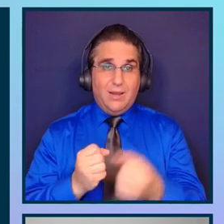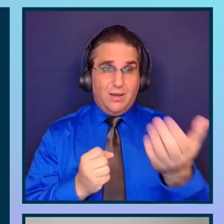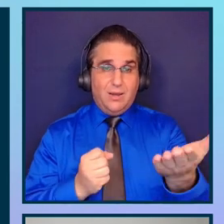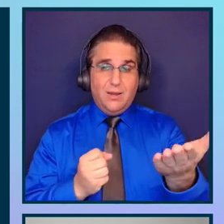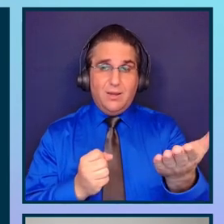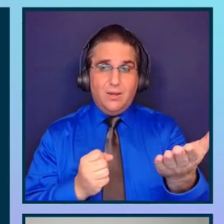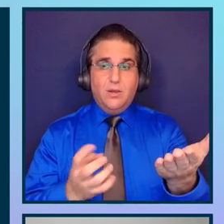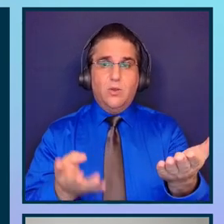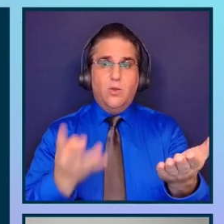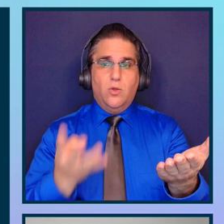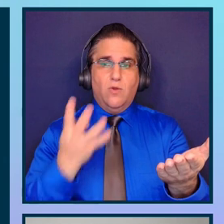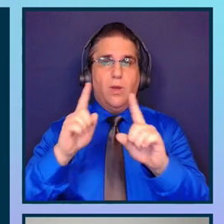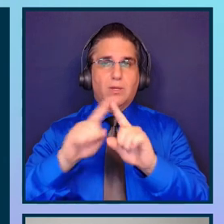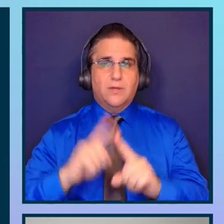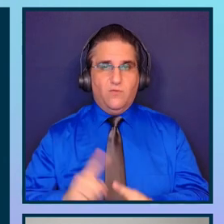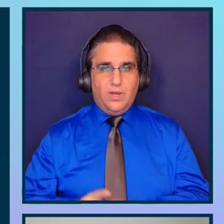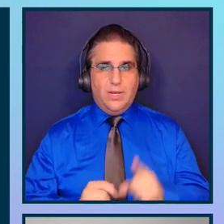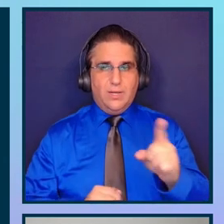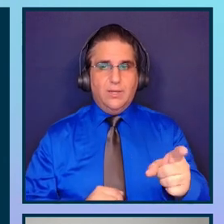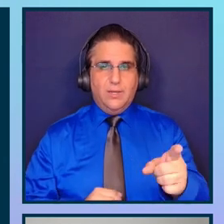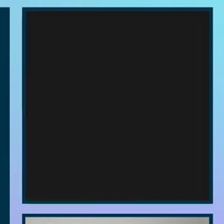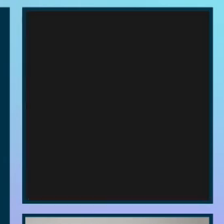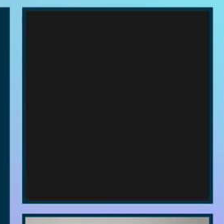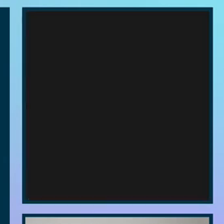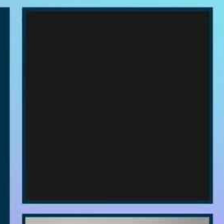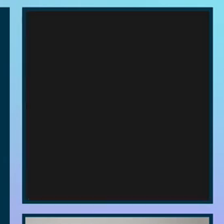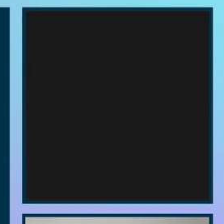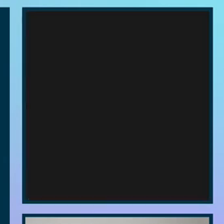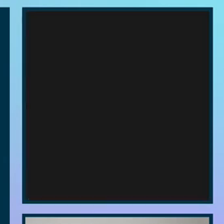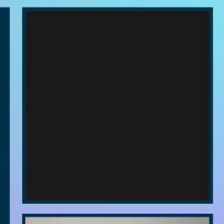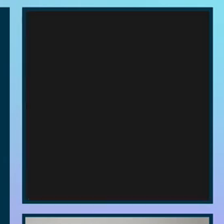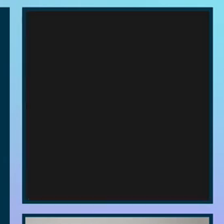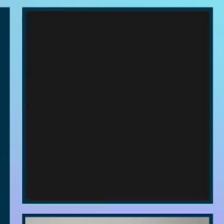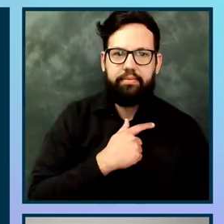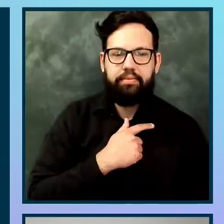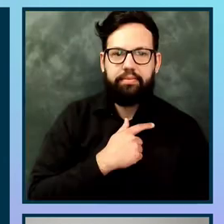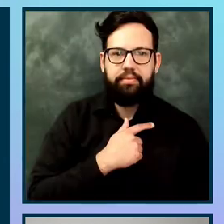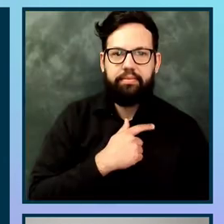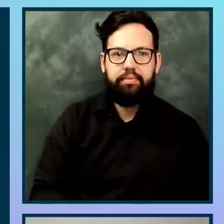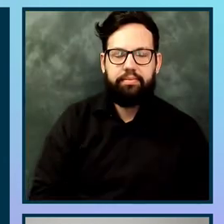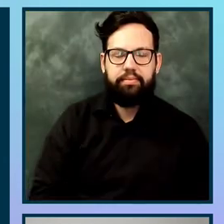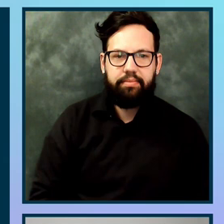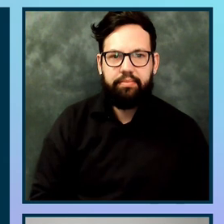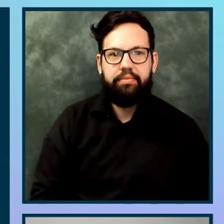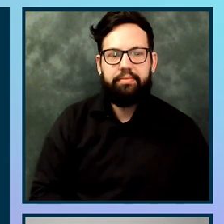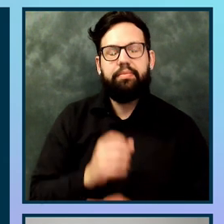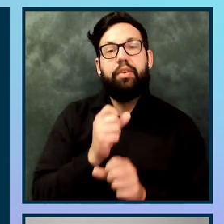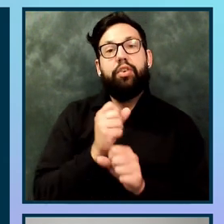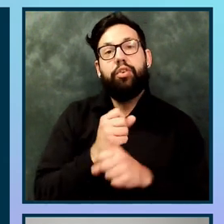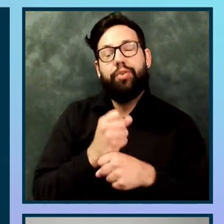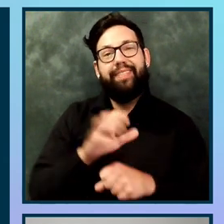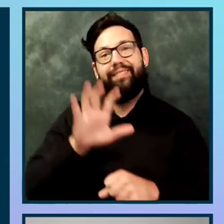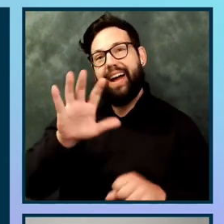four different, sorry, five different GitHub Actions. One to run the unit